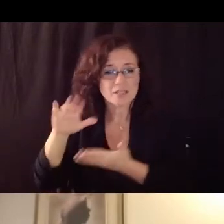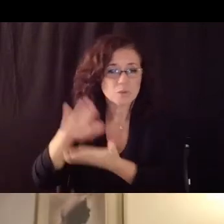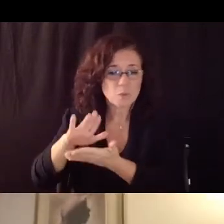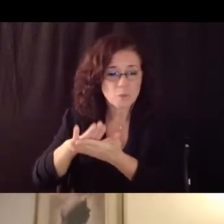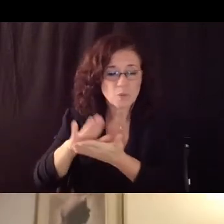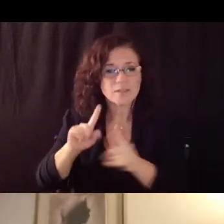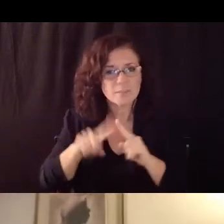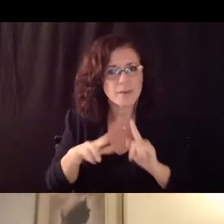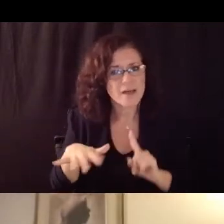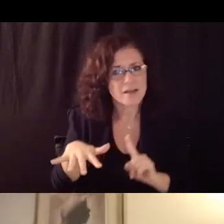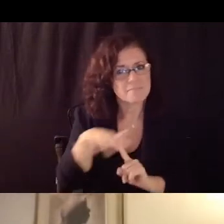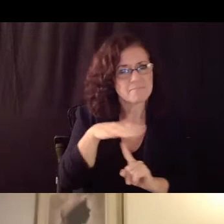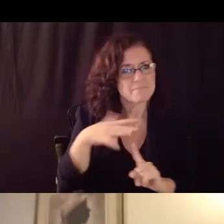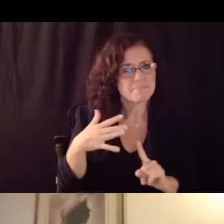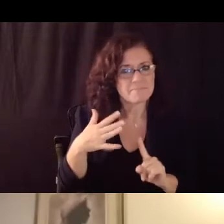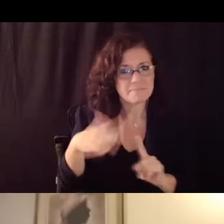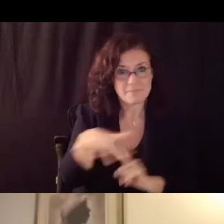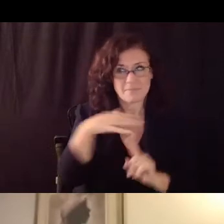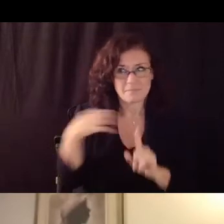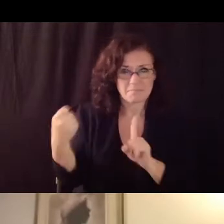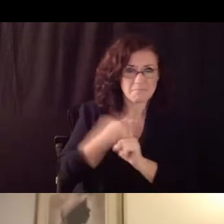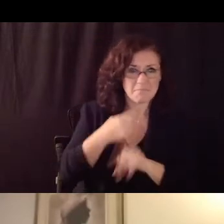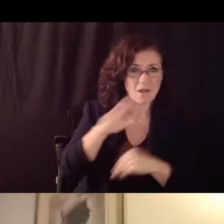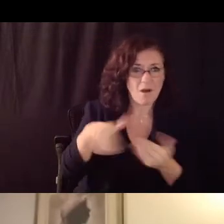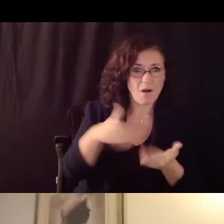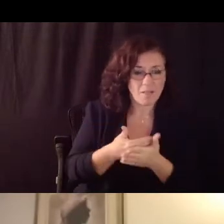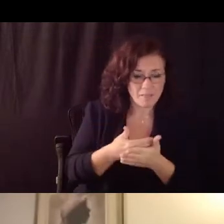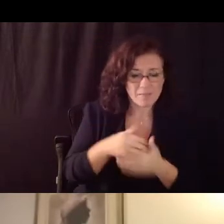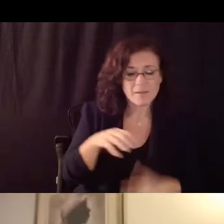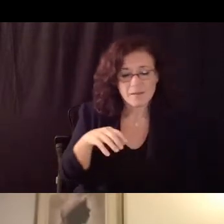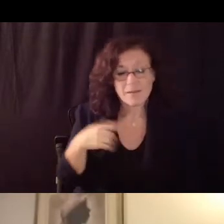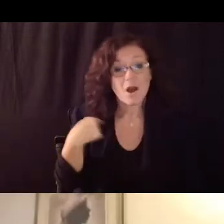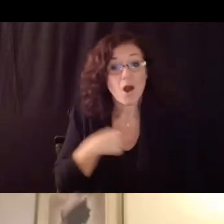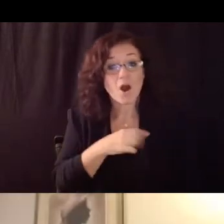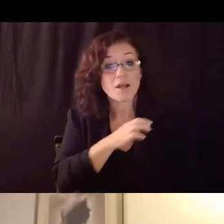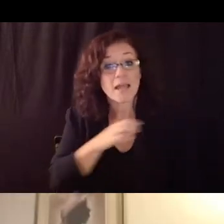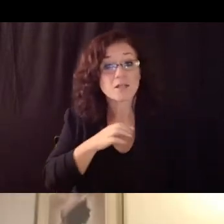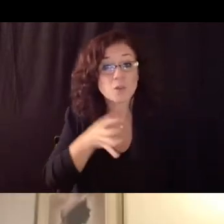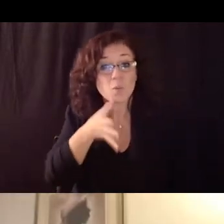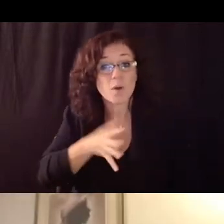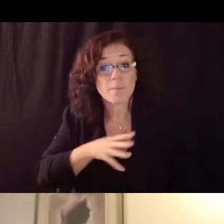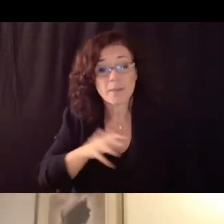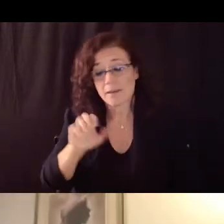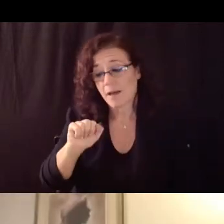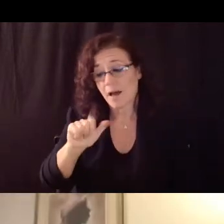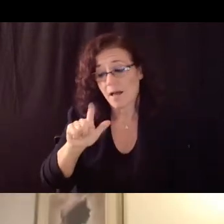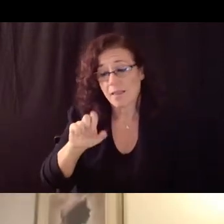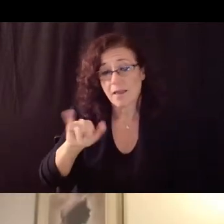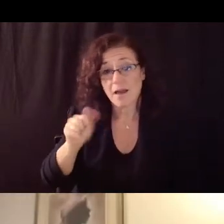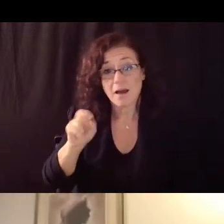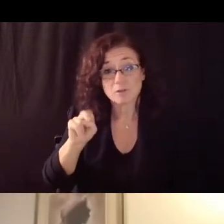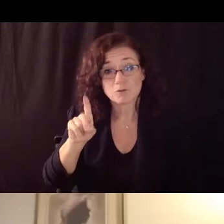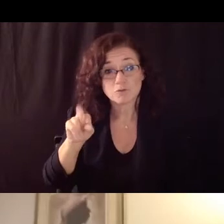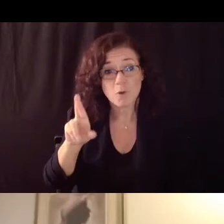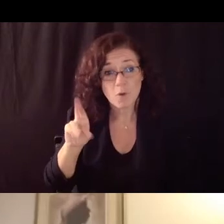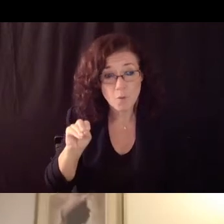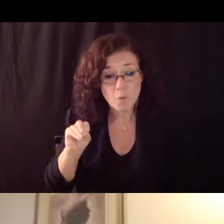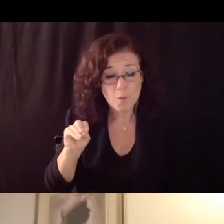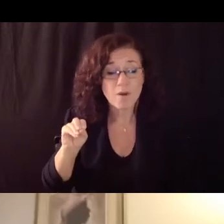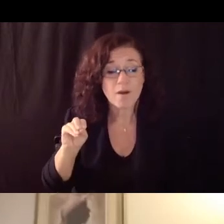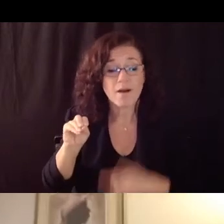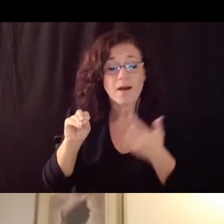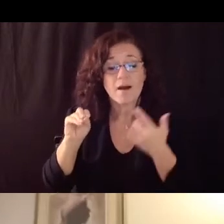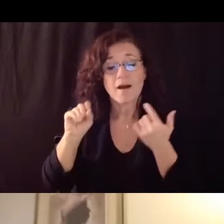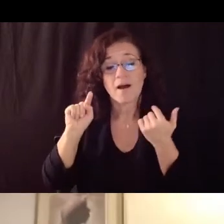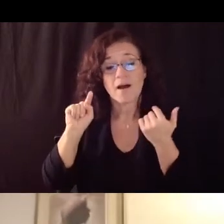gutierrez spoke about the domino effect of what happened with this senseless shooting uh and the